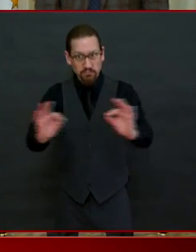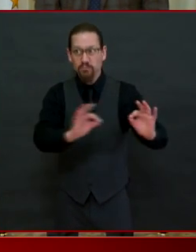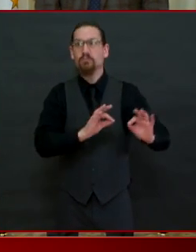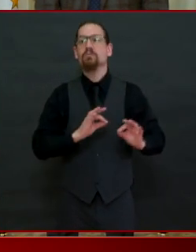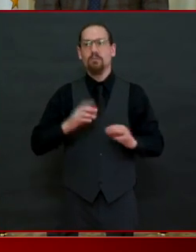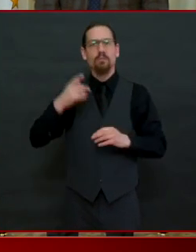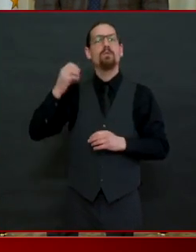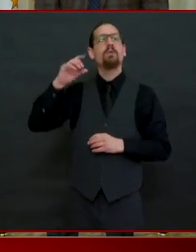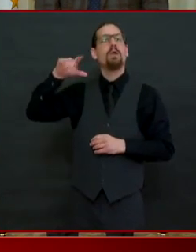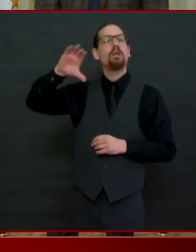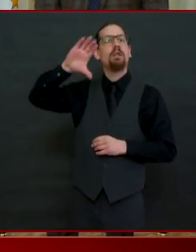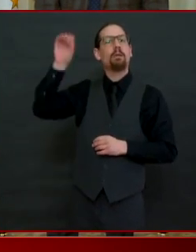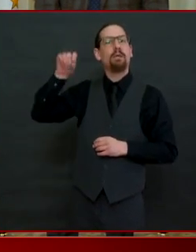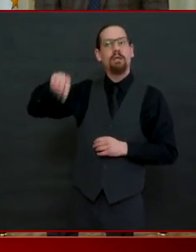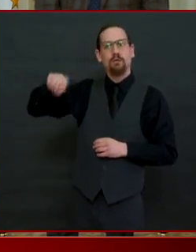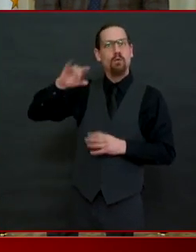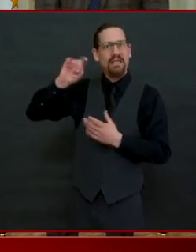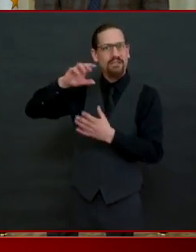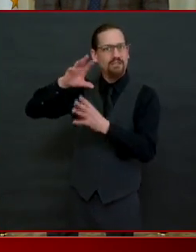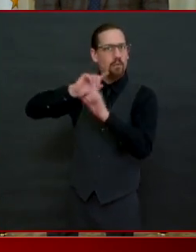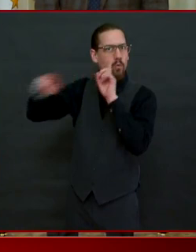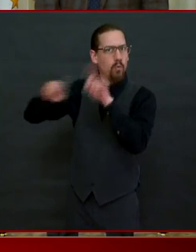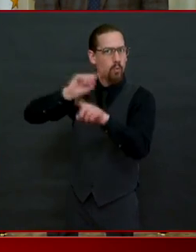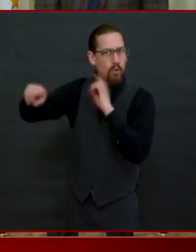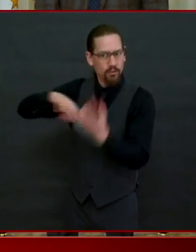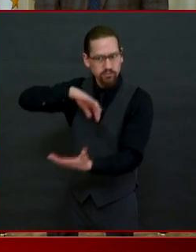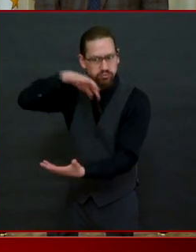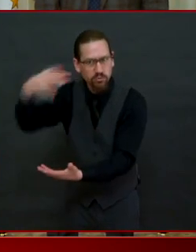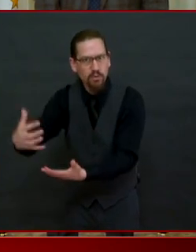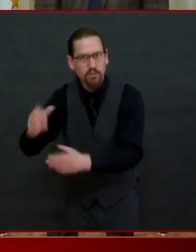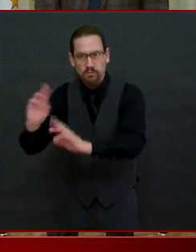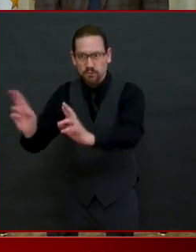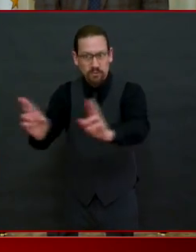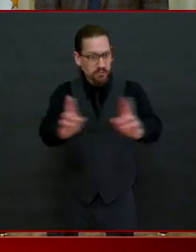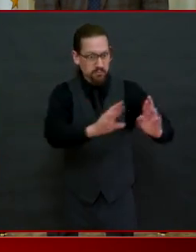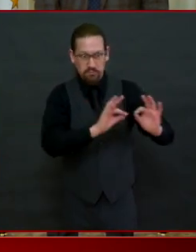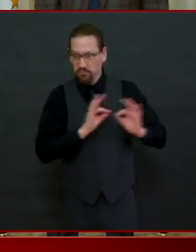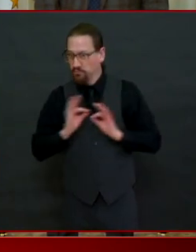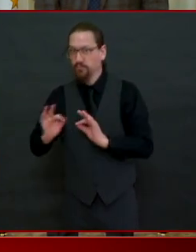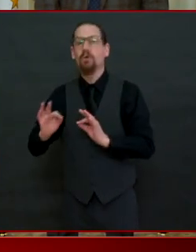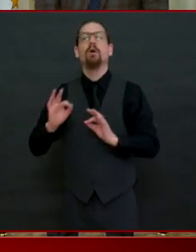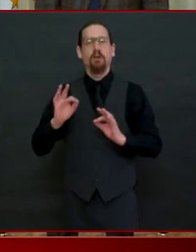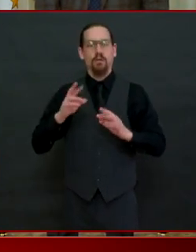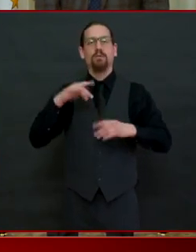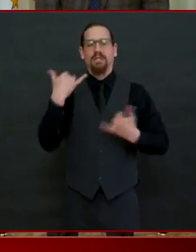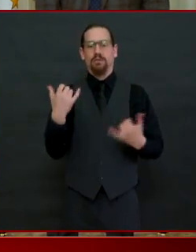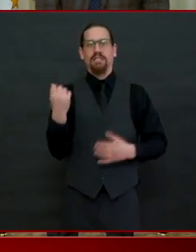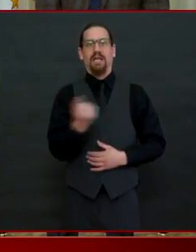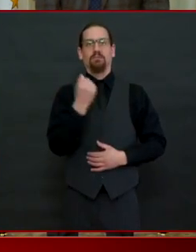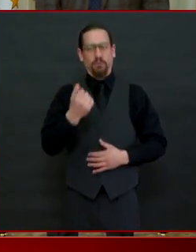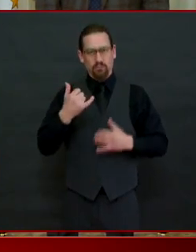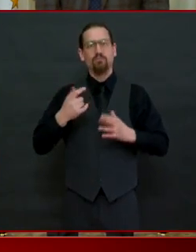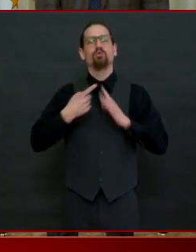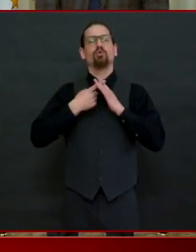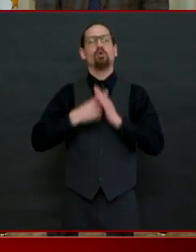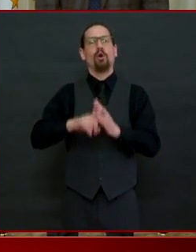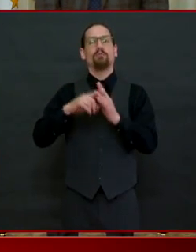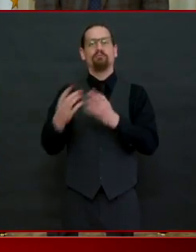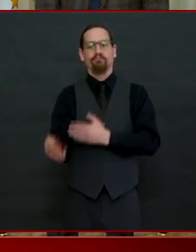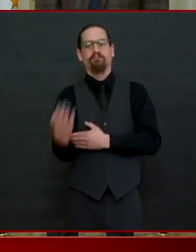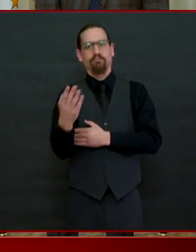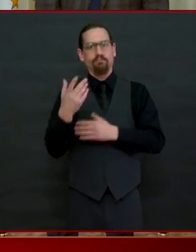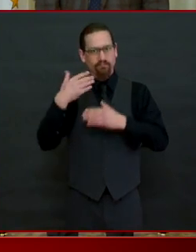island is an executive order as follows all employees of customer facing businesses office based